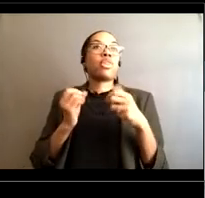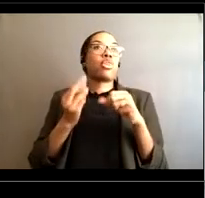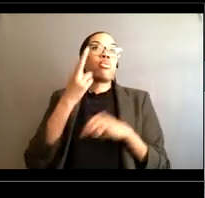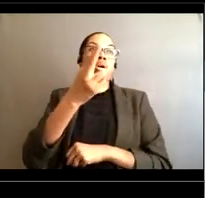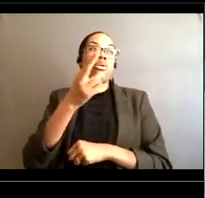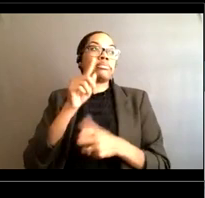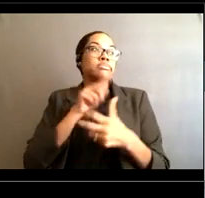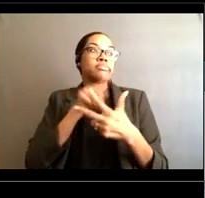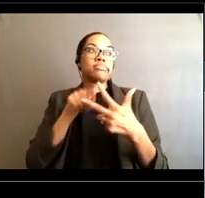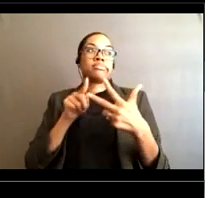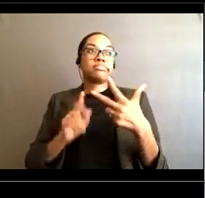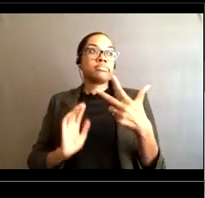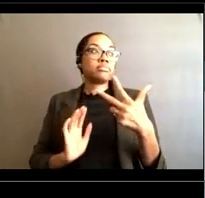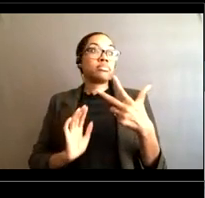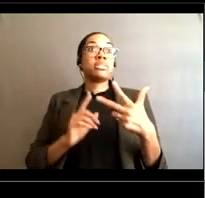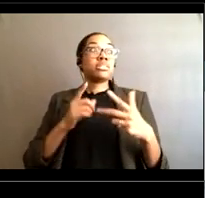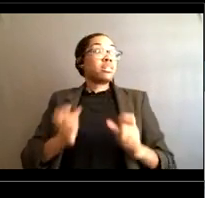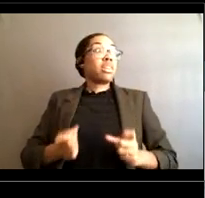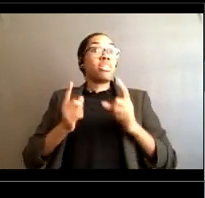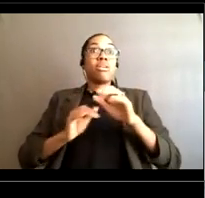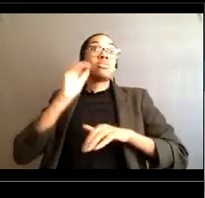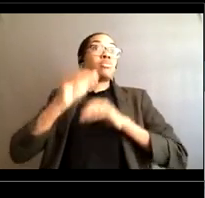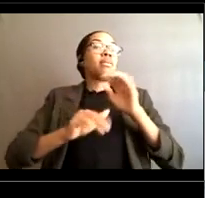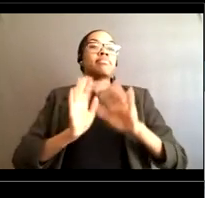something but don't go in the water yourself